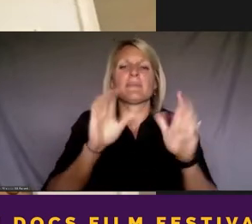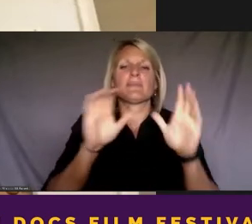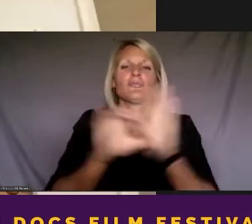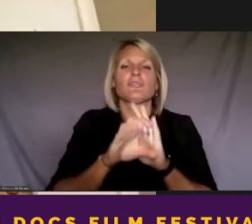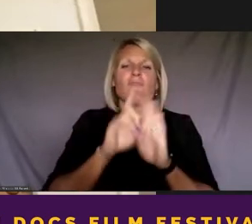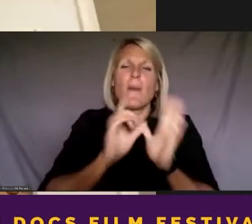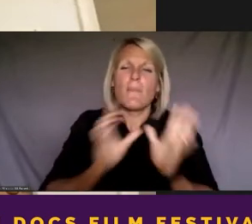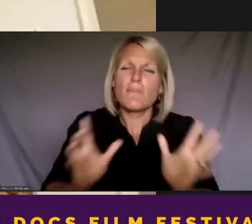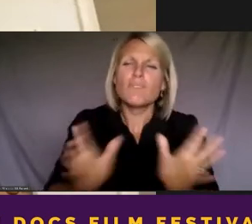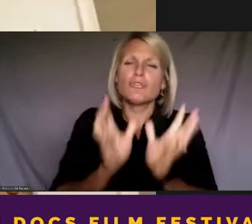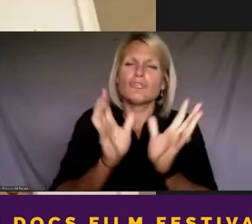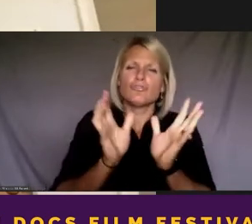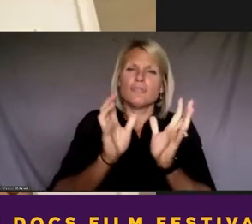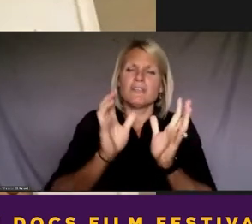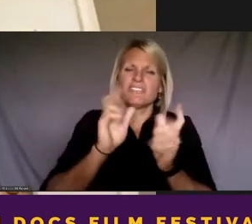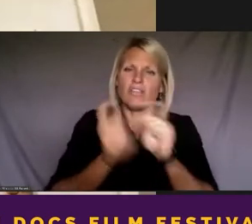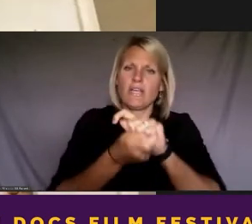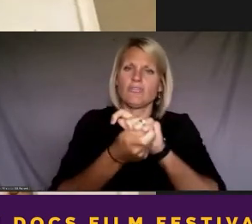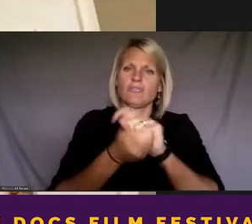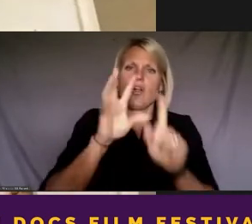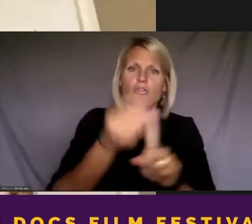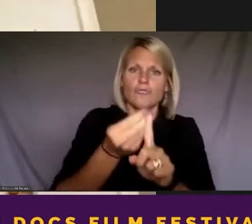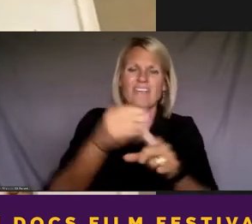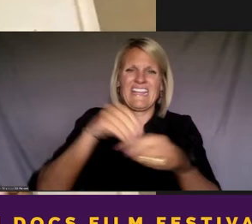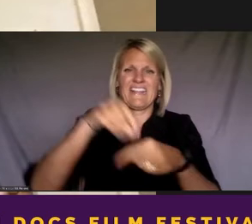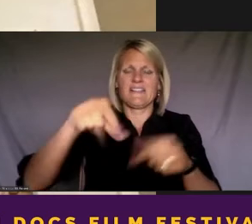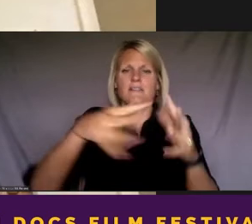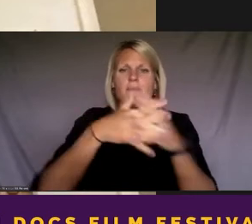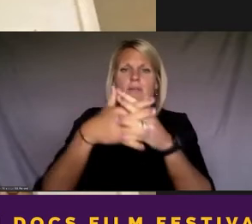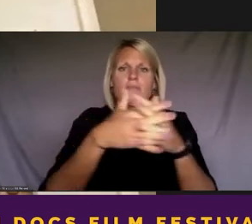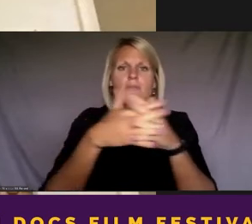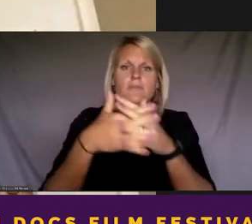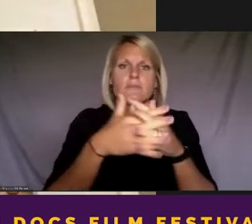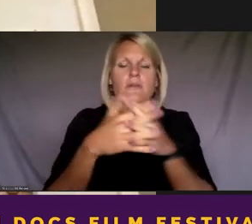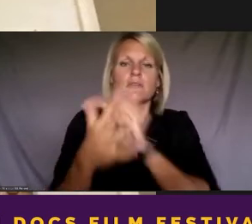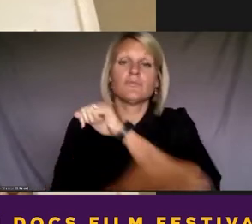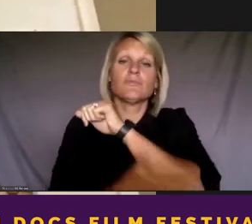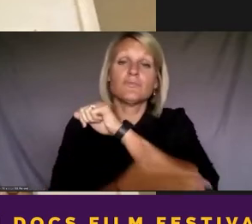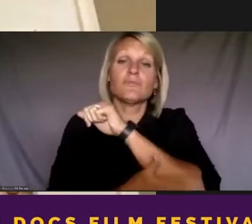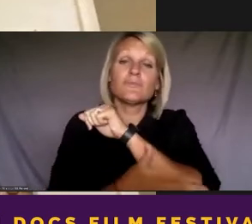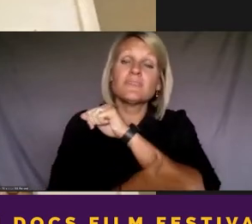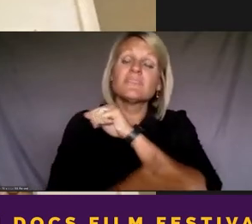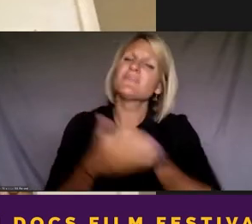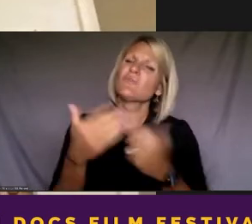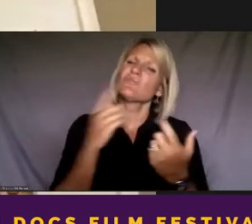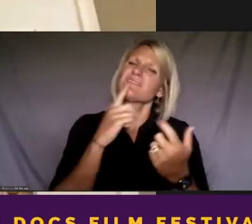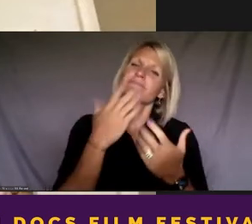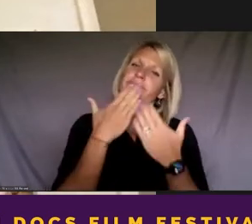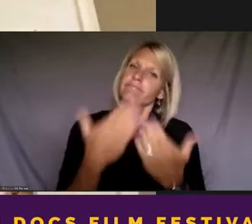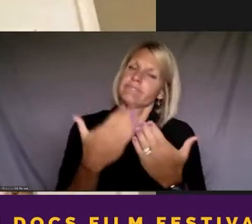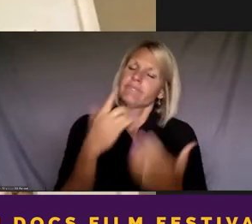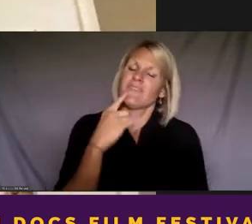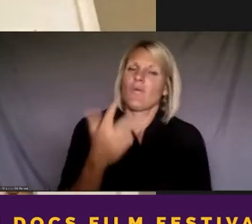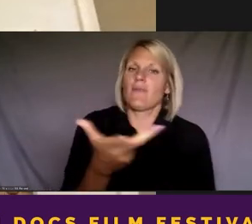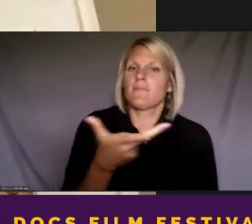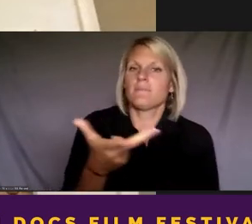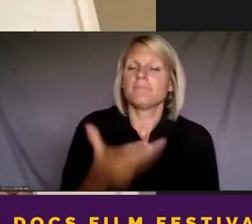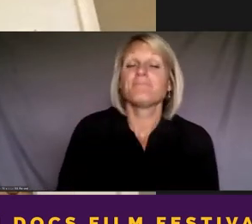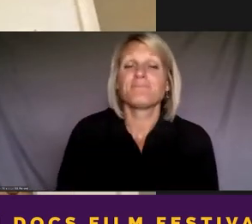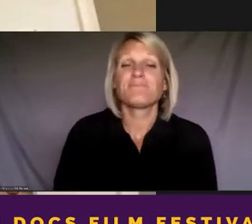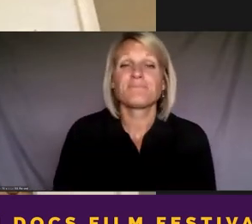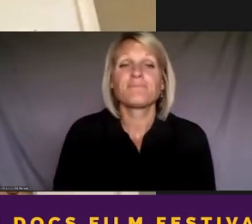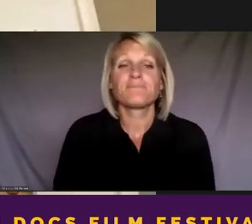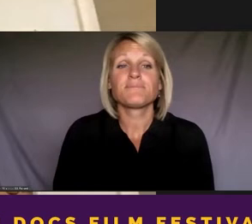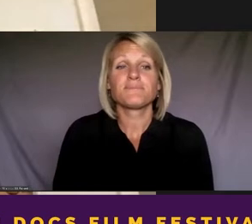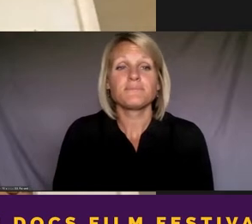need to happen in our country for us democracy. So I really appreciate them for that. And actually, what happened